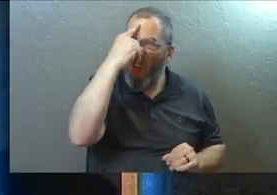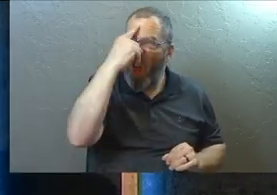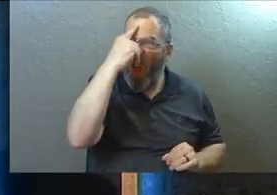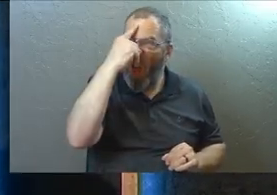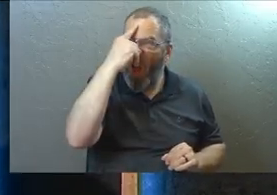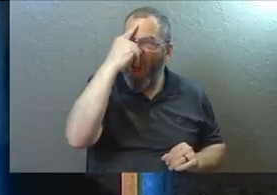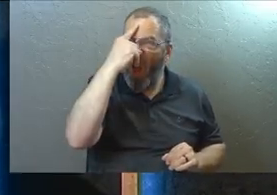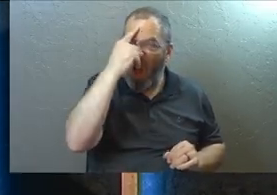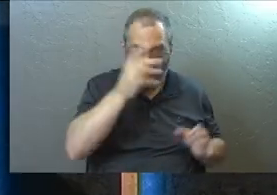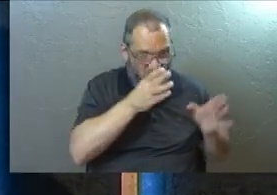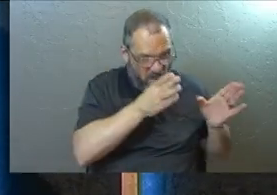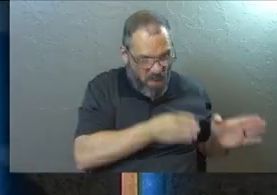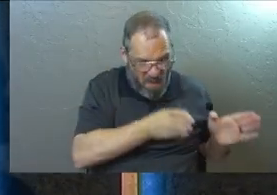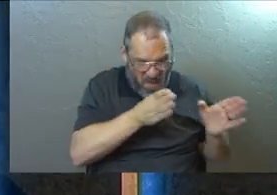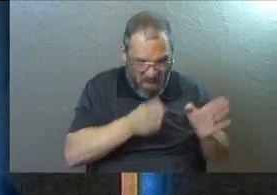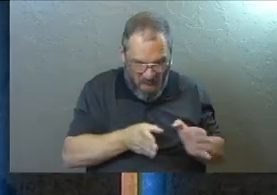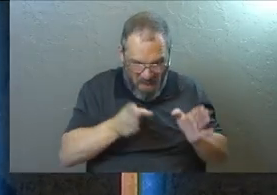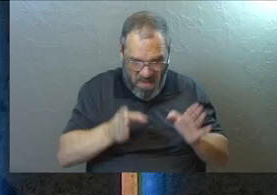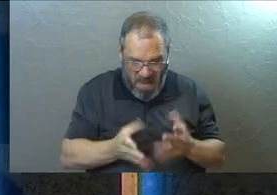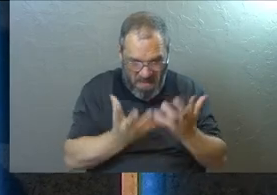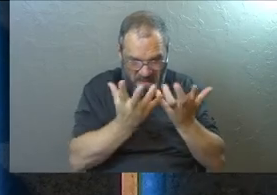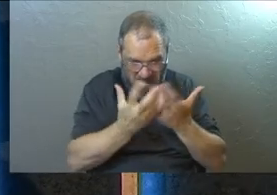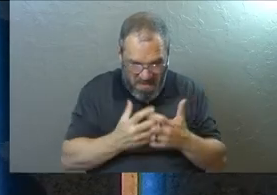Do you think they were all well-ordered and saintly?